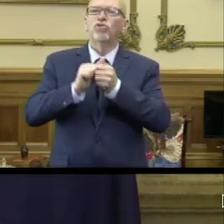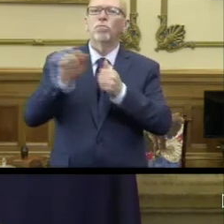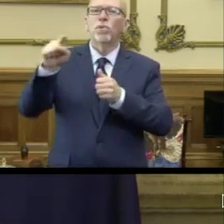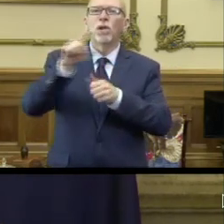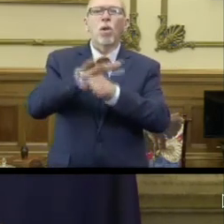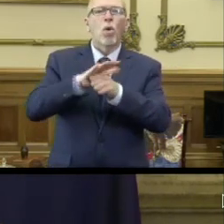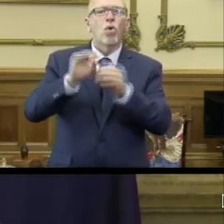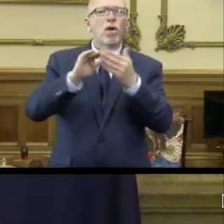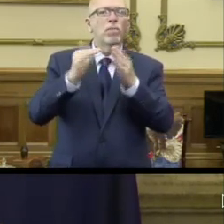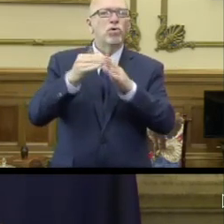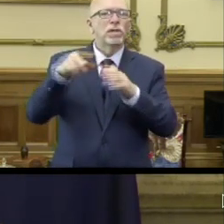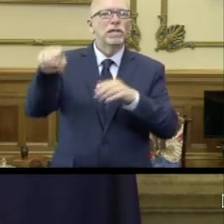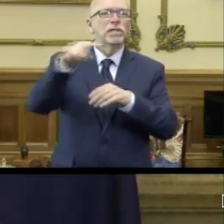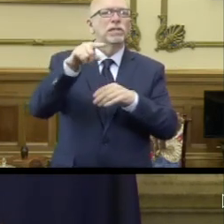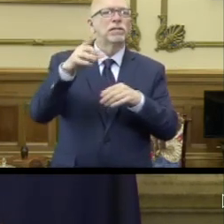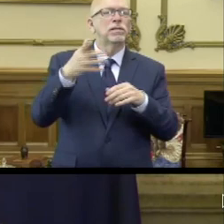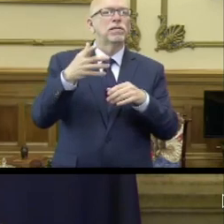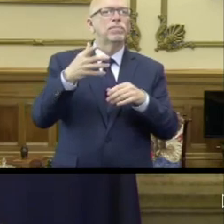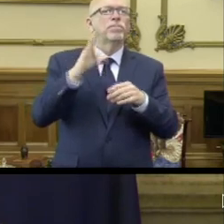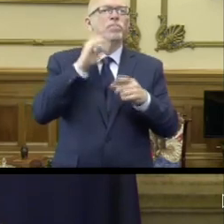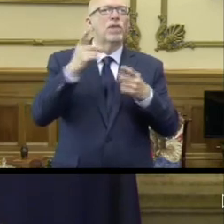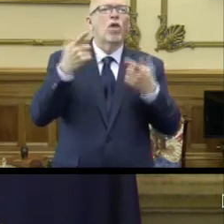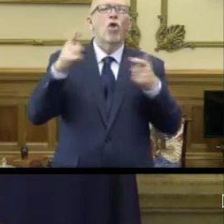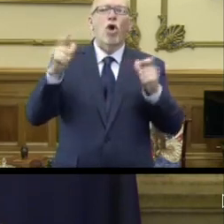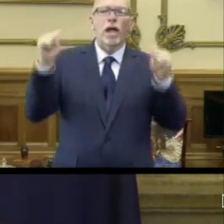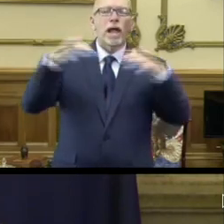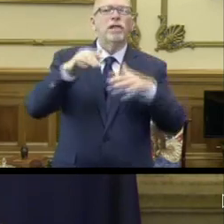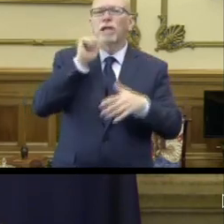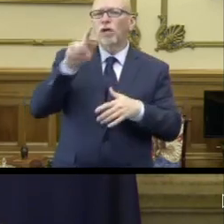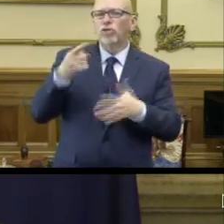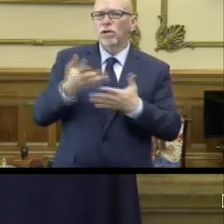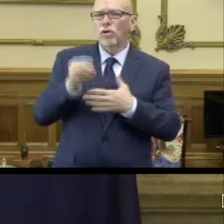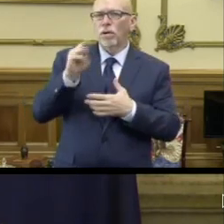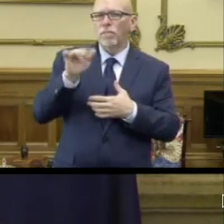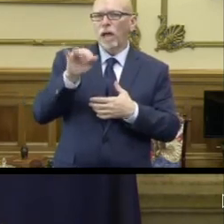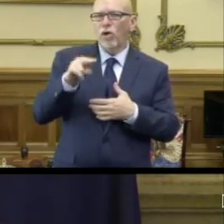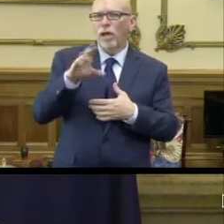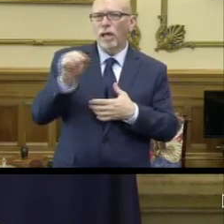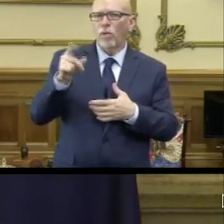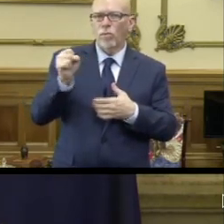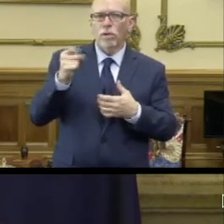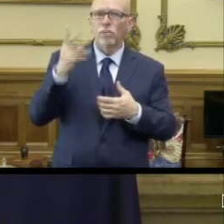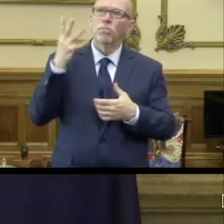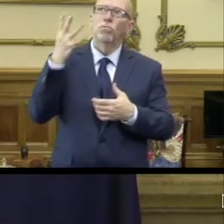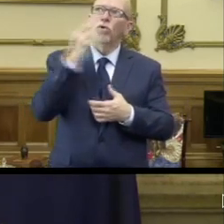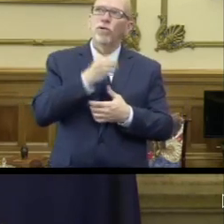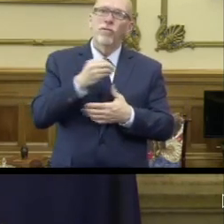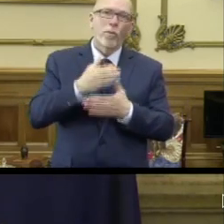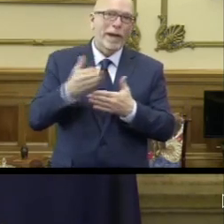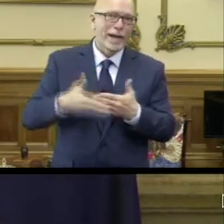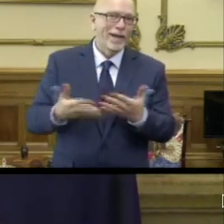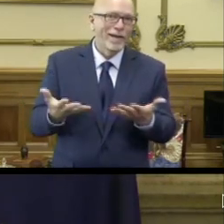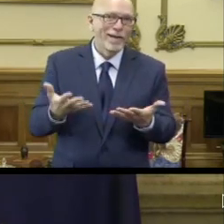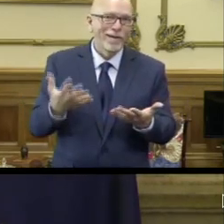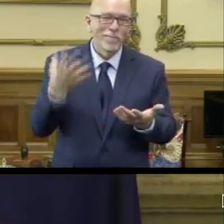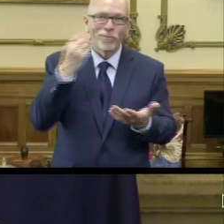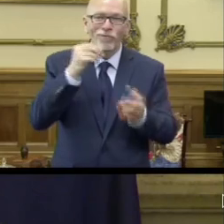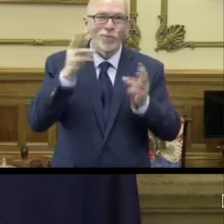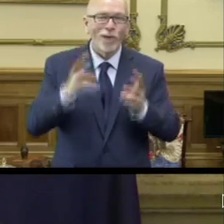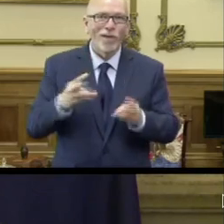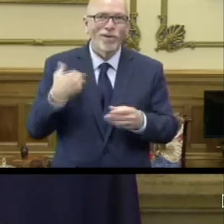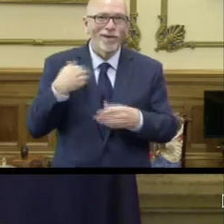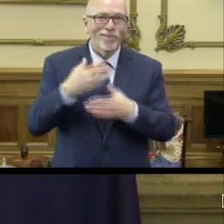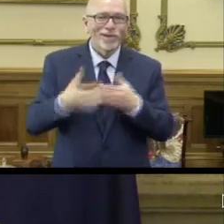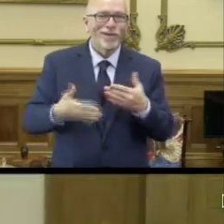local communities. She's talking about large gatherings, not just here in Marion County. Like I said, it was a beautiful weekend. And